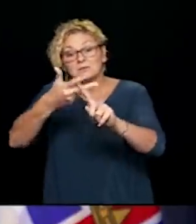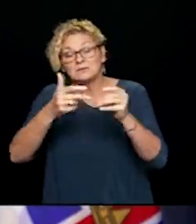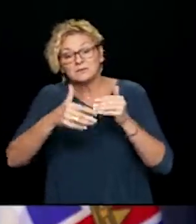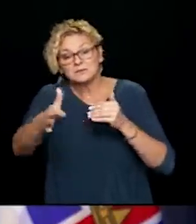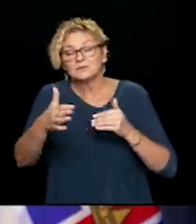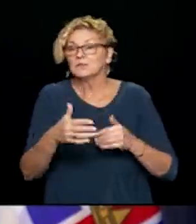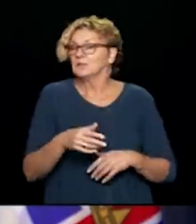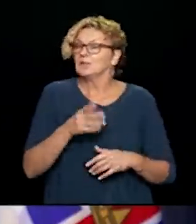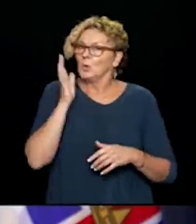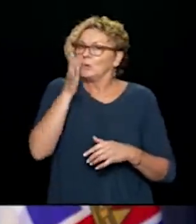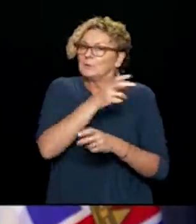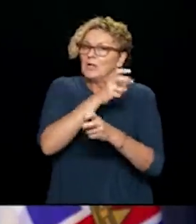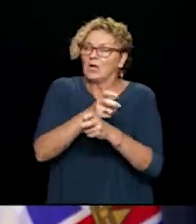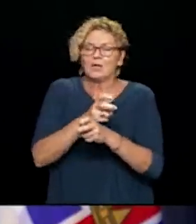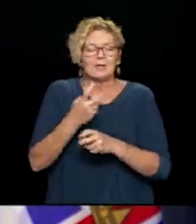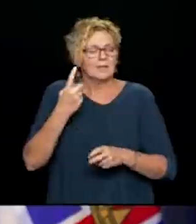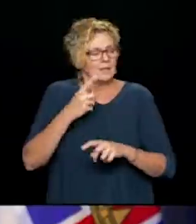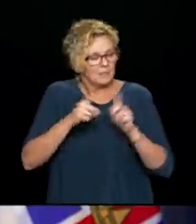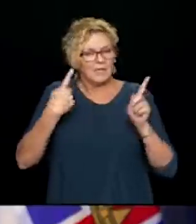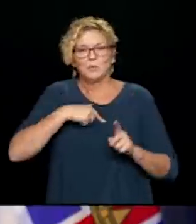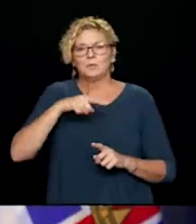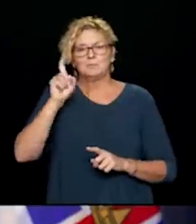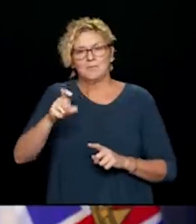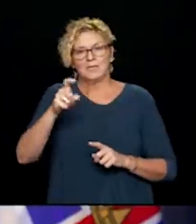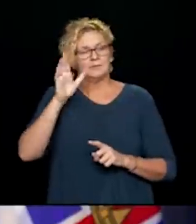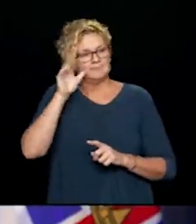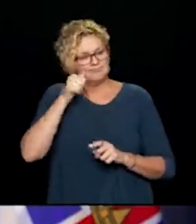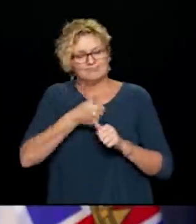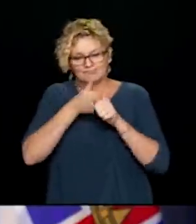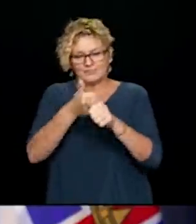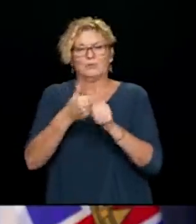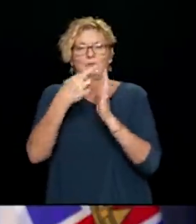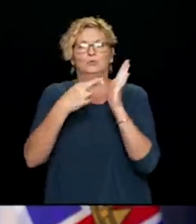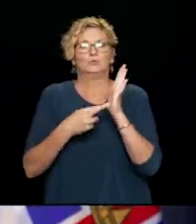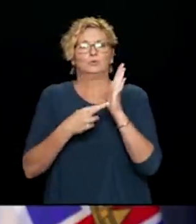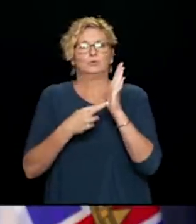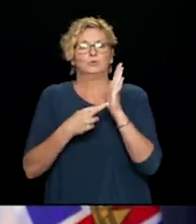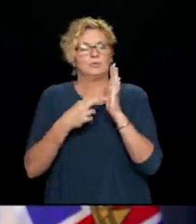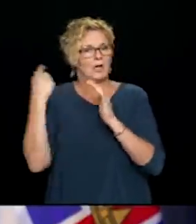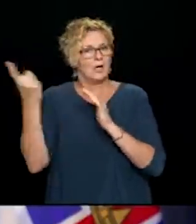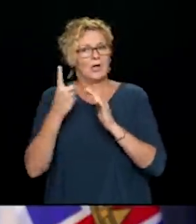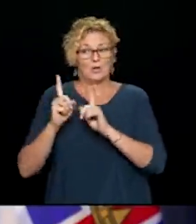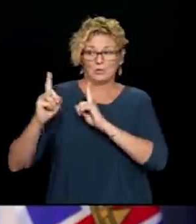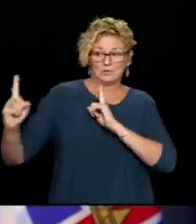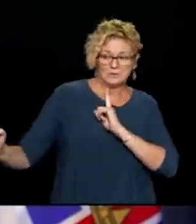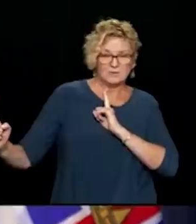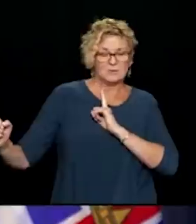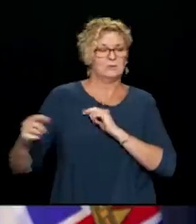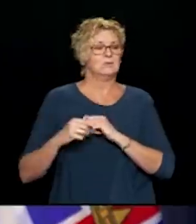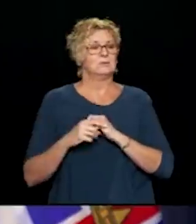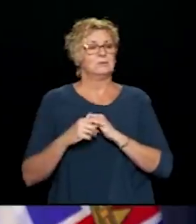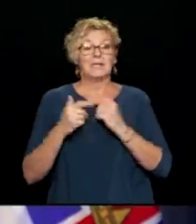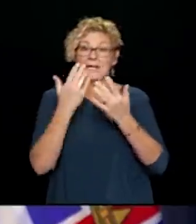ourselves for the weeks and months ahead because we can do it and we must do it. We more information Physical distancing stops the spread and